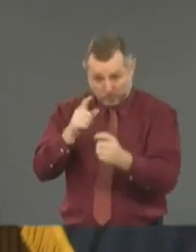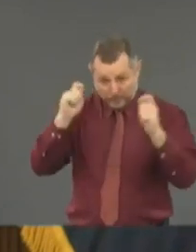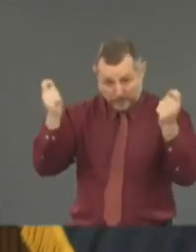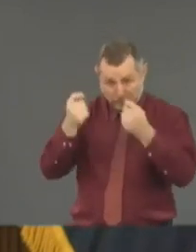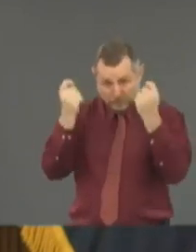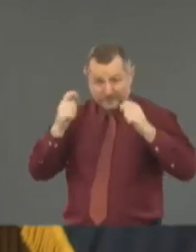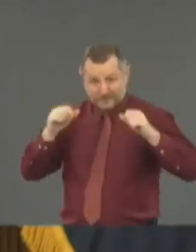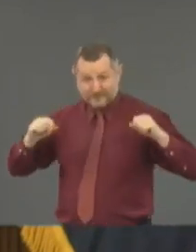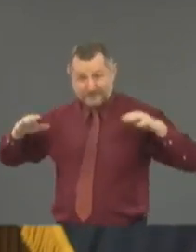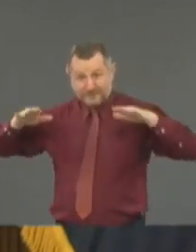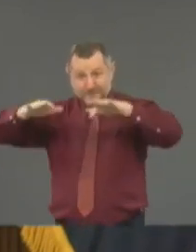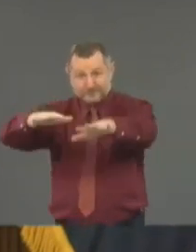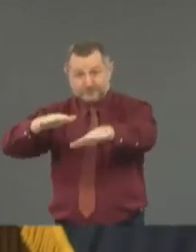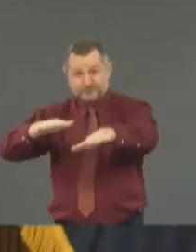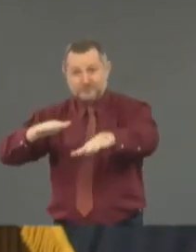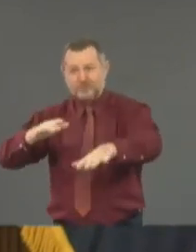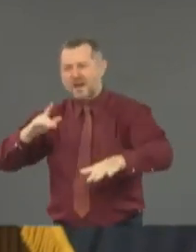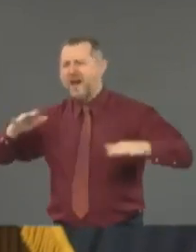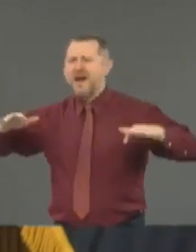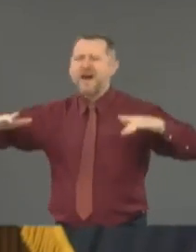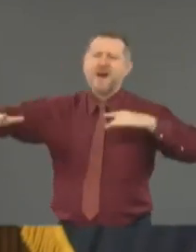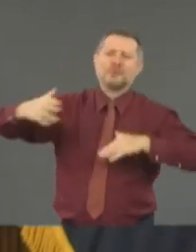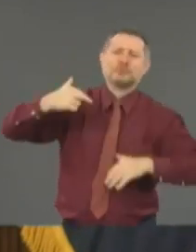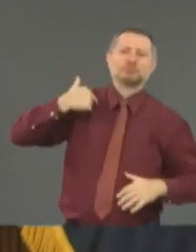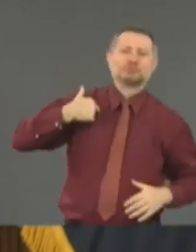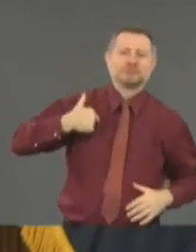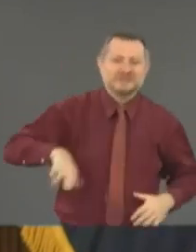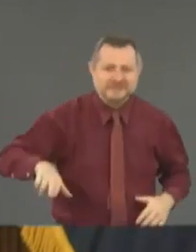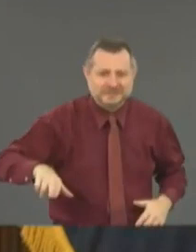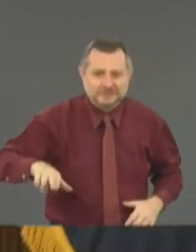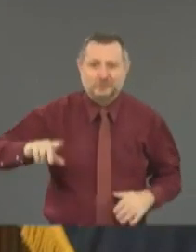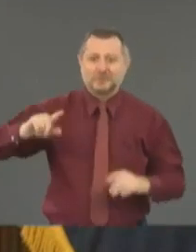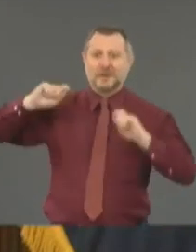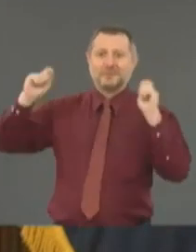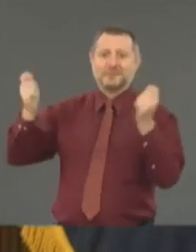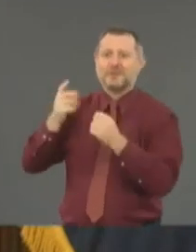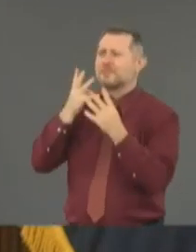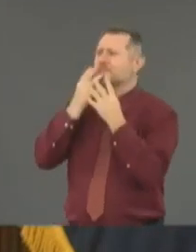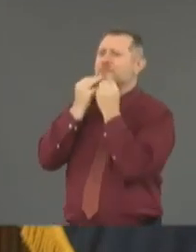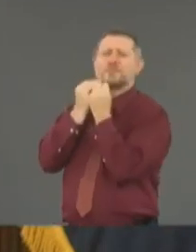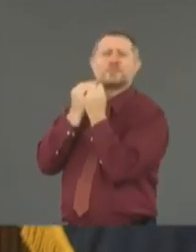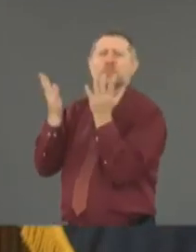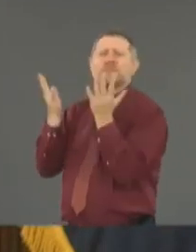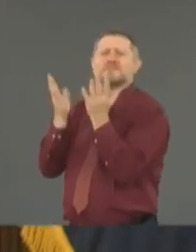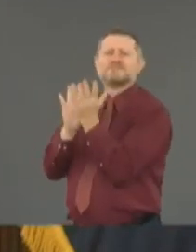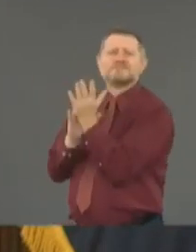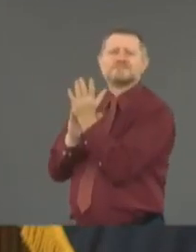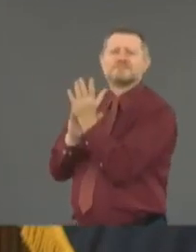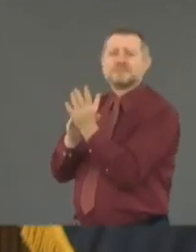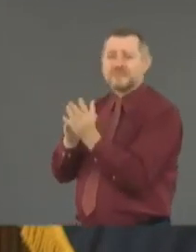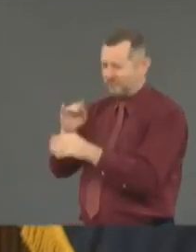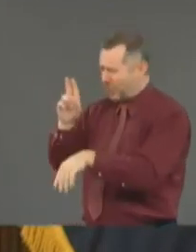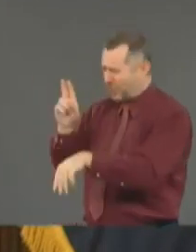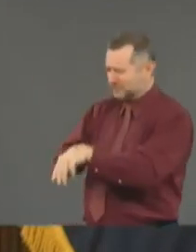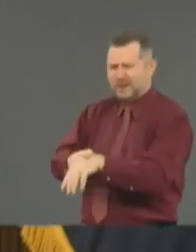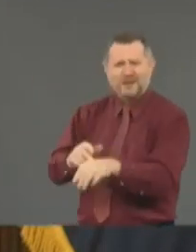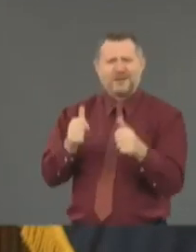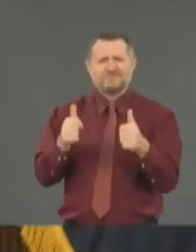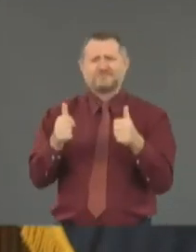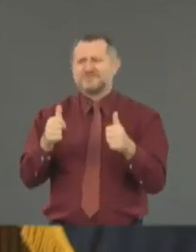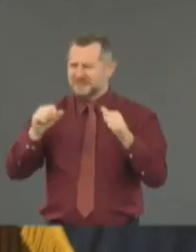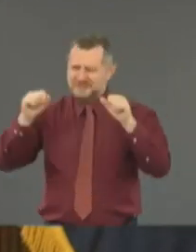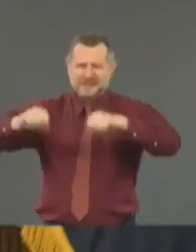having a celebration and a religious ceremony. I'm beautiful. Of course you should go. Yeah,